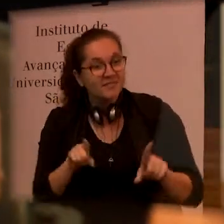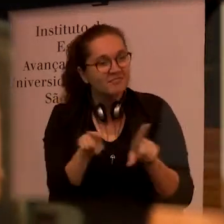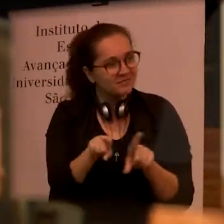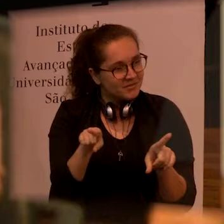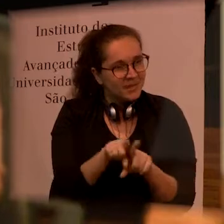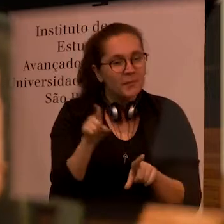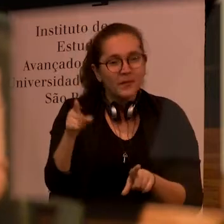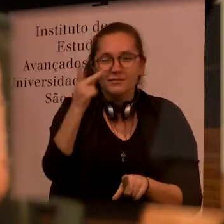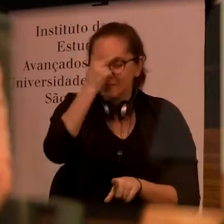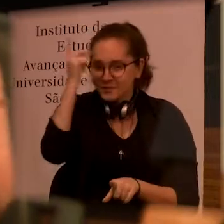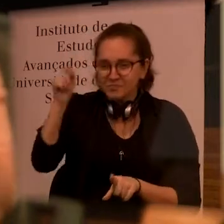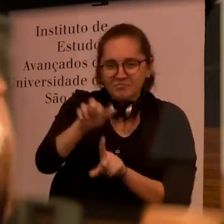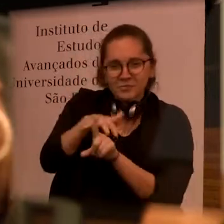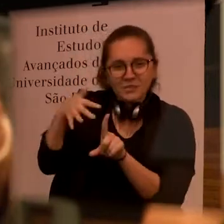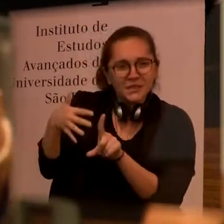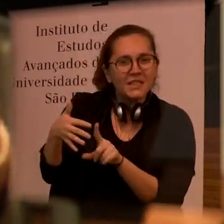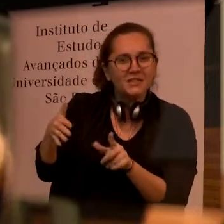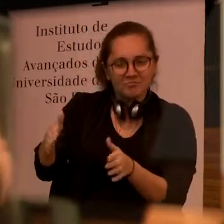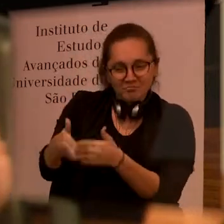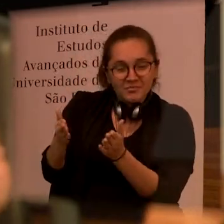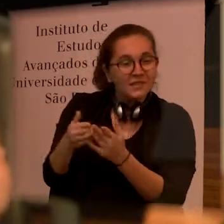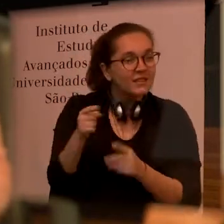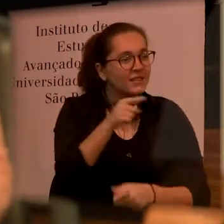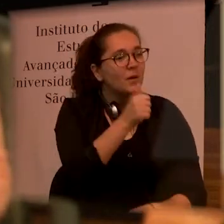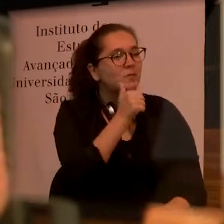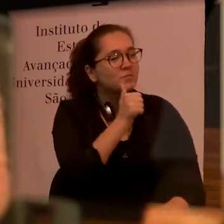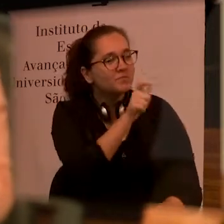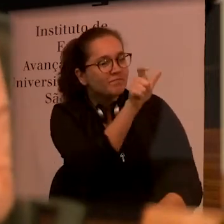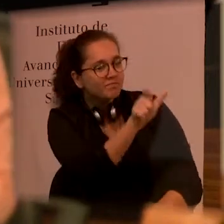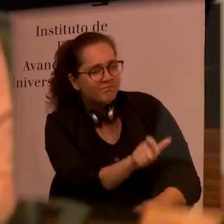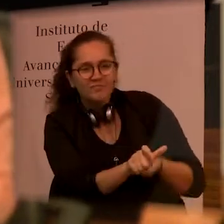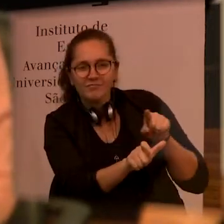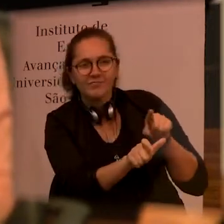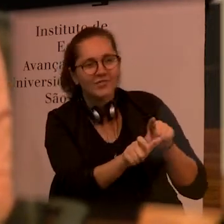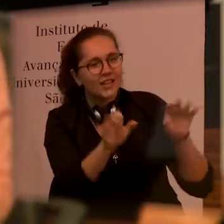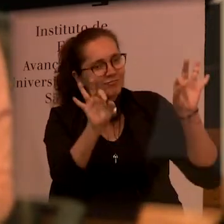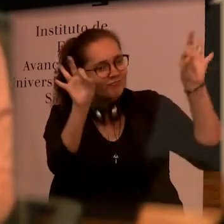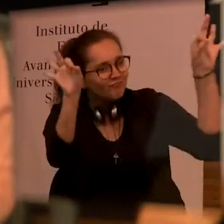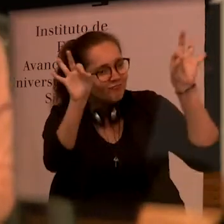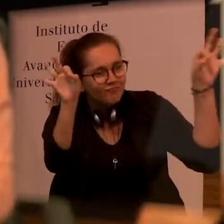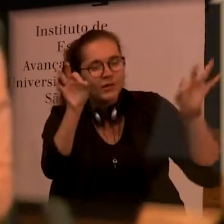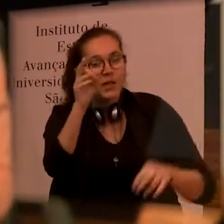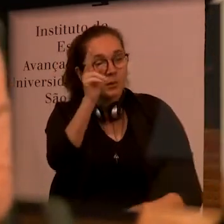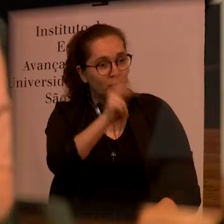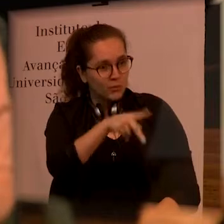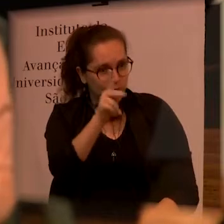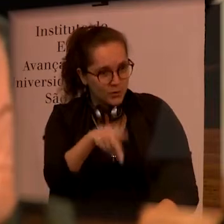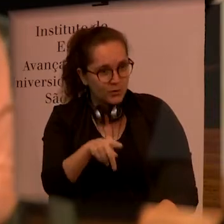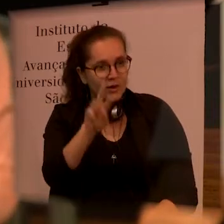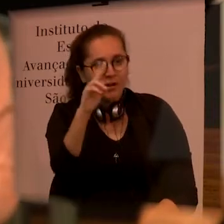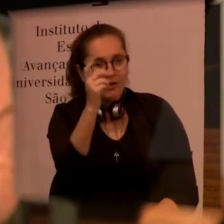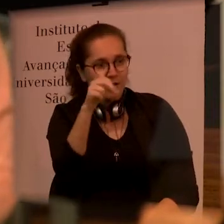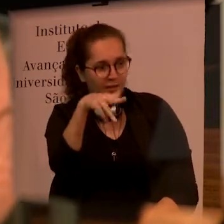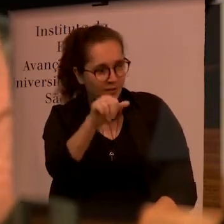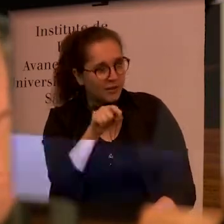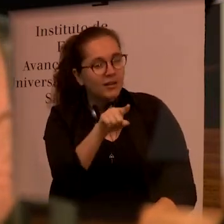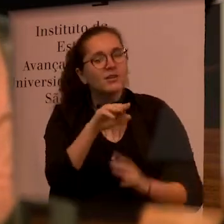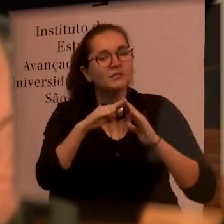social vulnerability with our